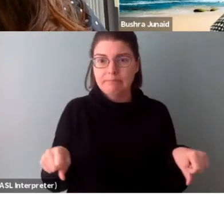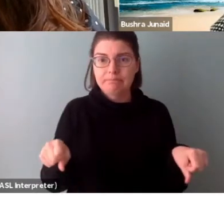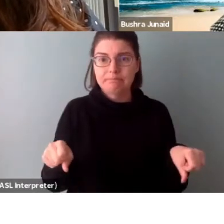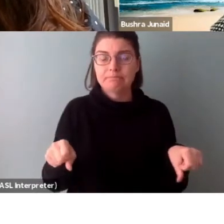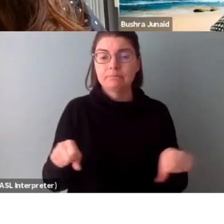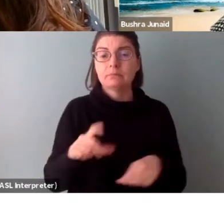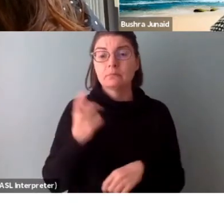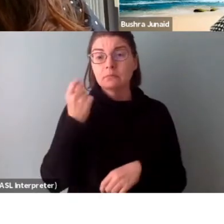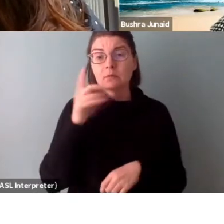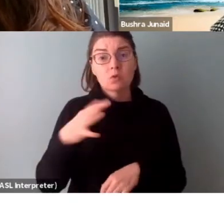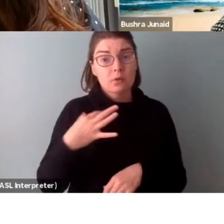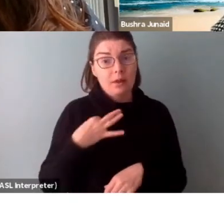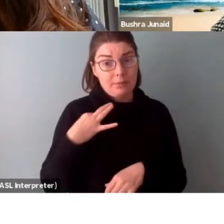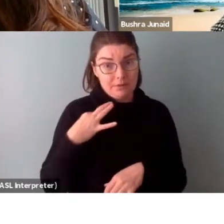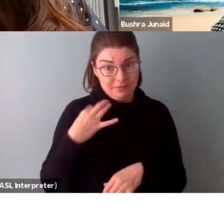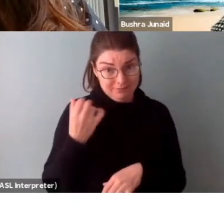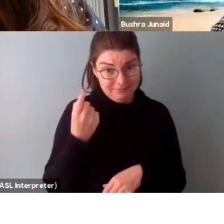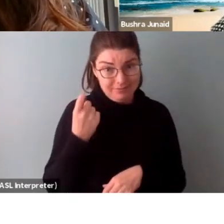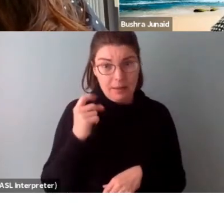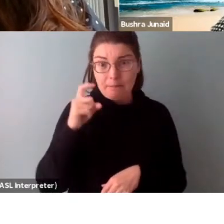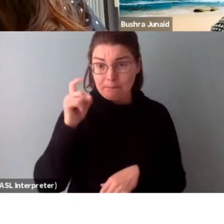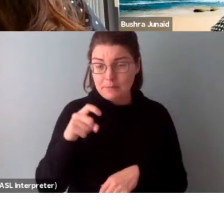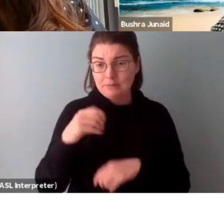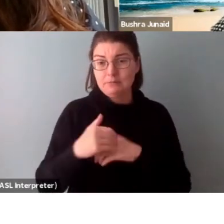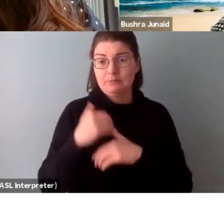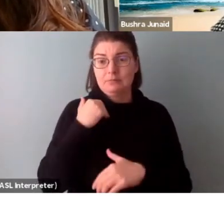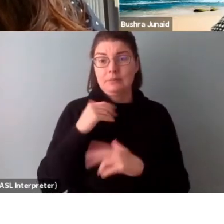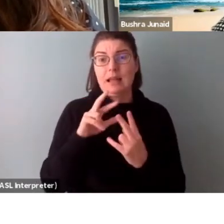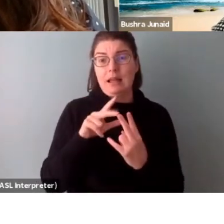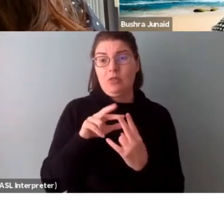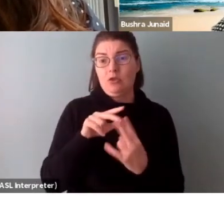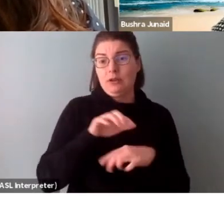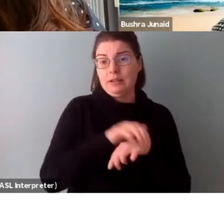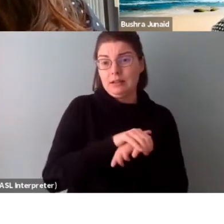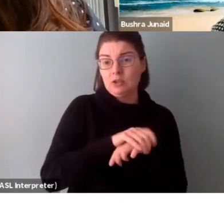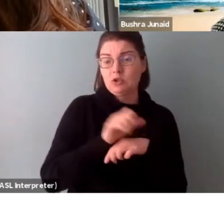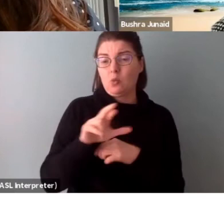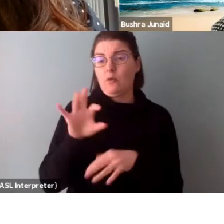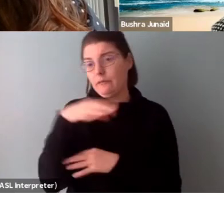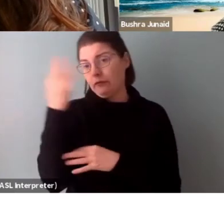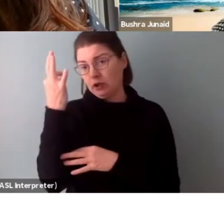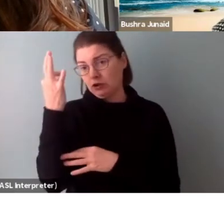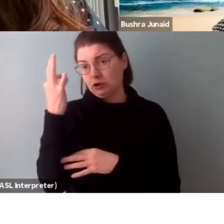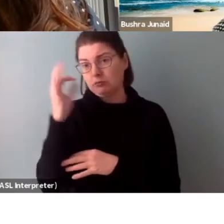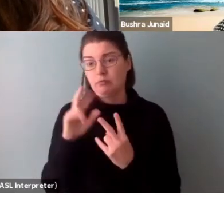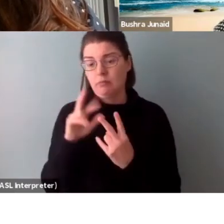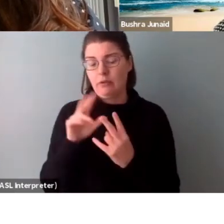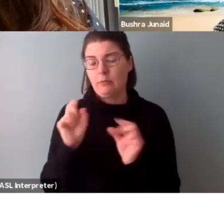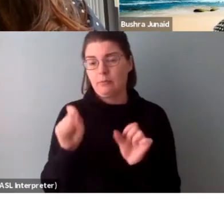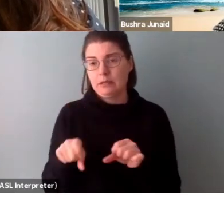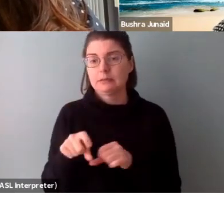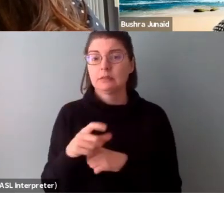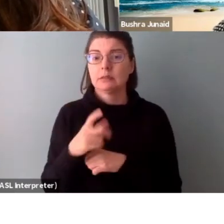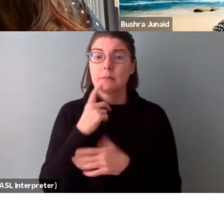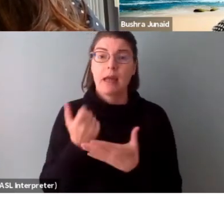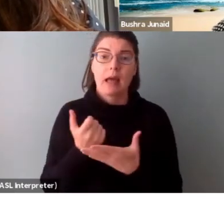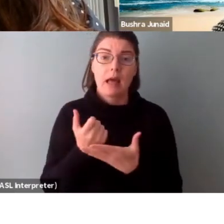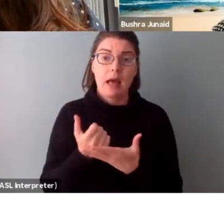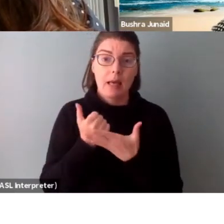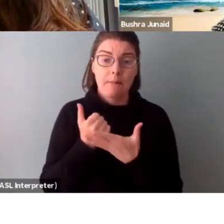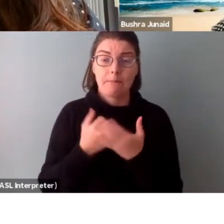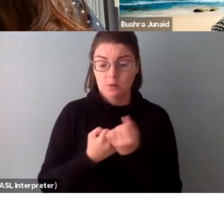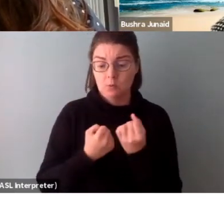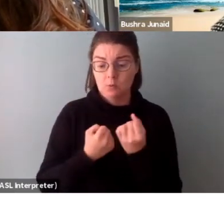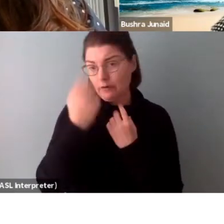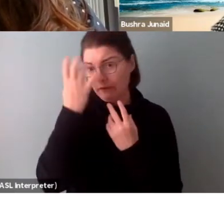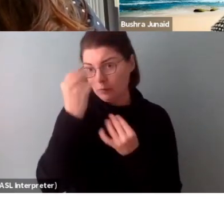Your application, however, must be submitted in either English or French. It might be helpful to have support material in English